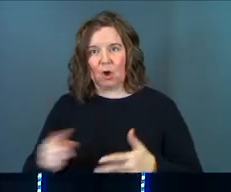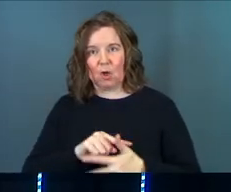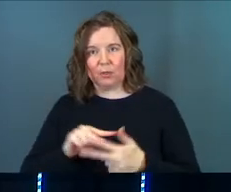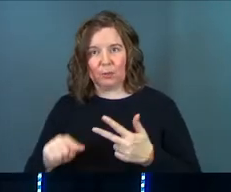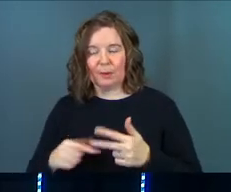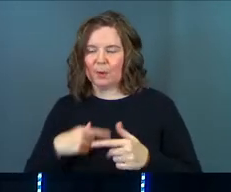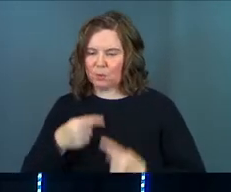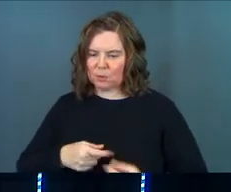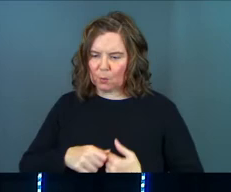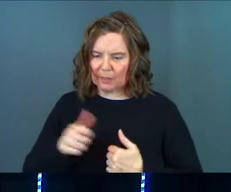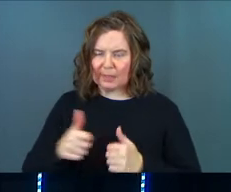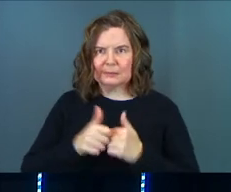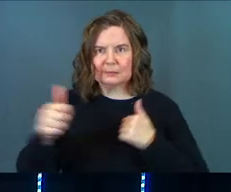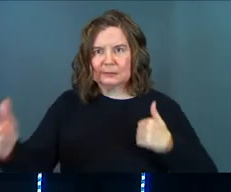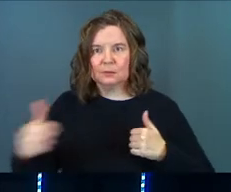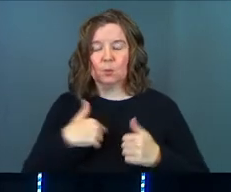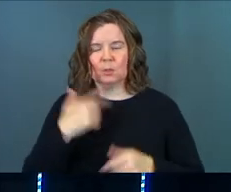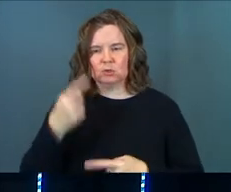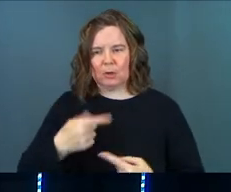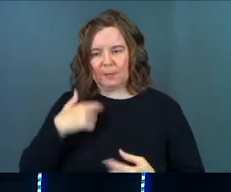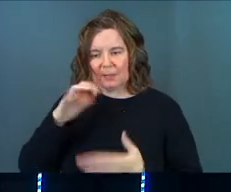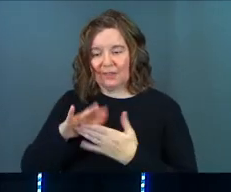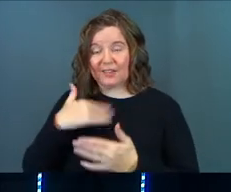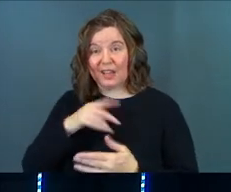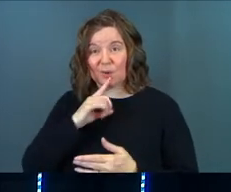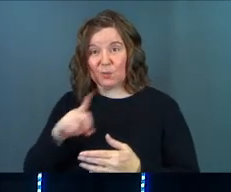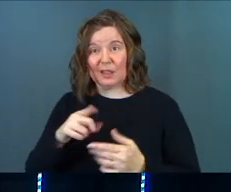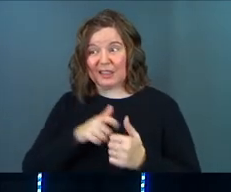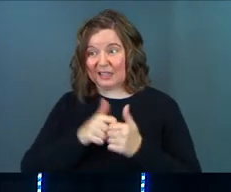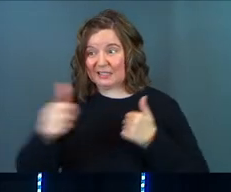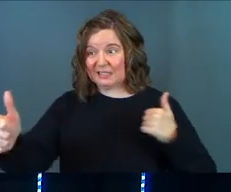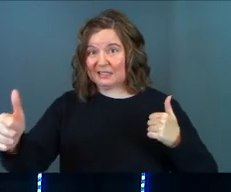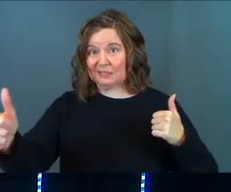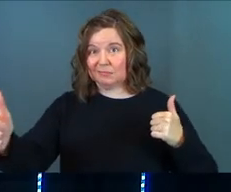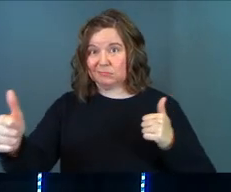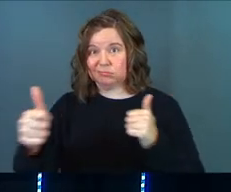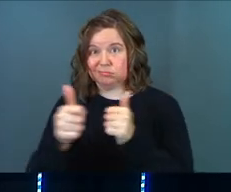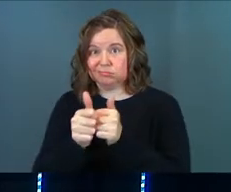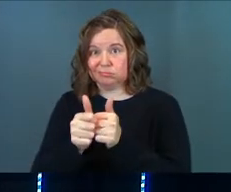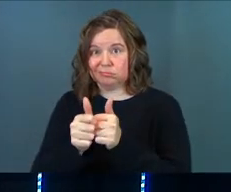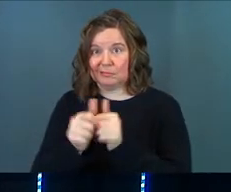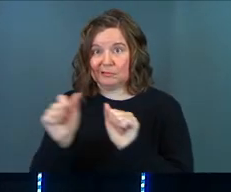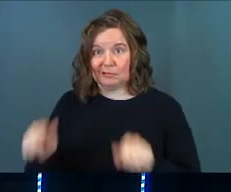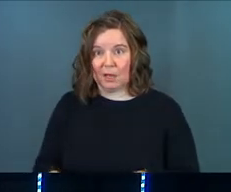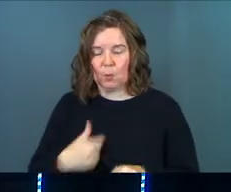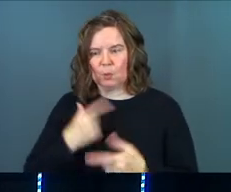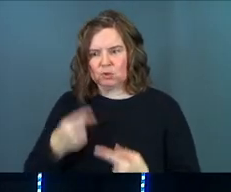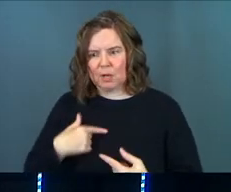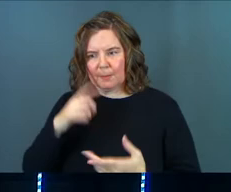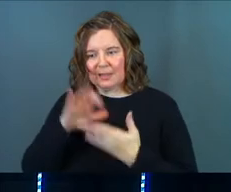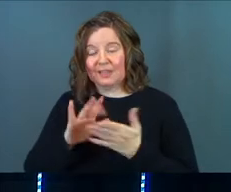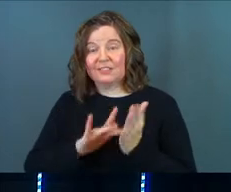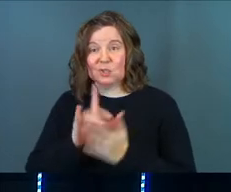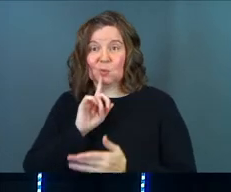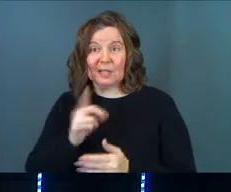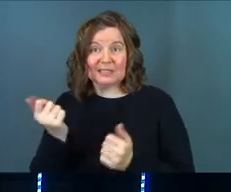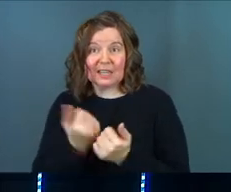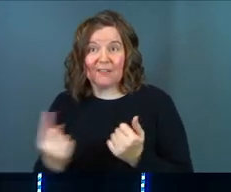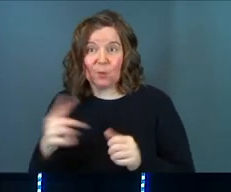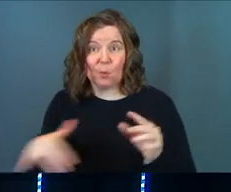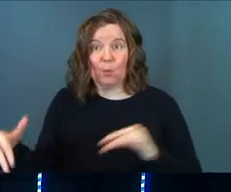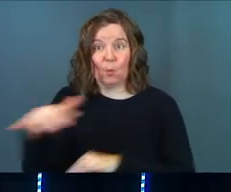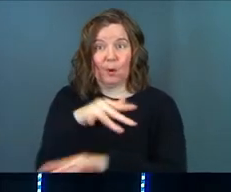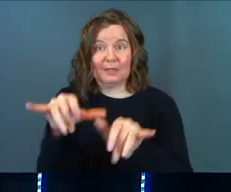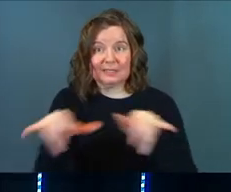But we struggle with this. We struggle to believe that God can really cross the distance for us. We struggle to believe that Jesus is really everywhere